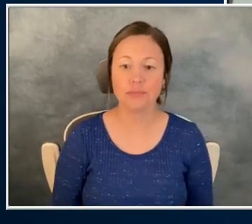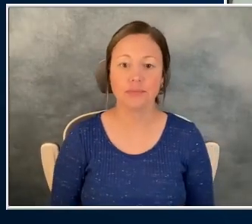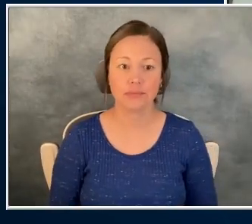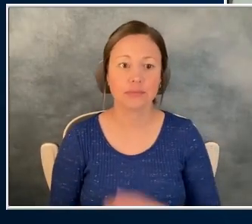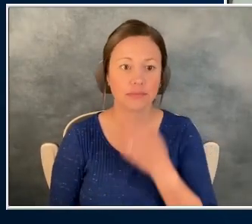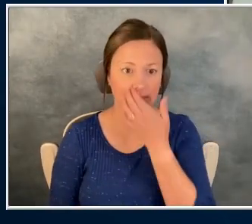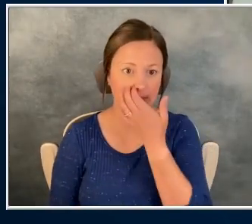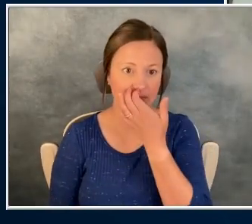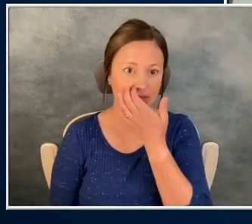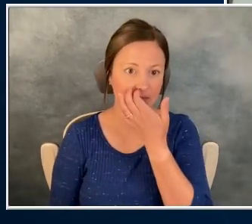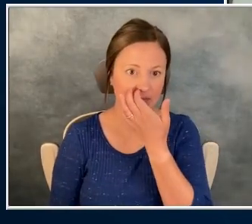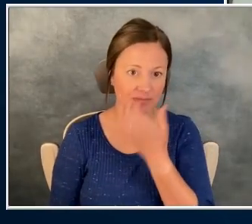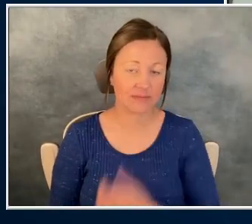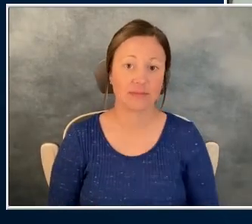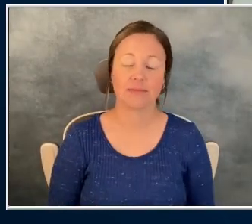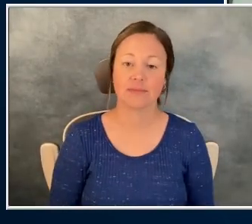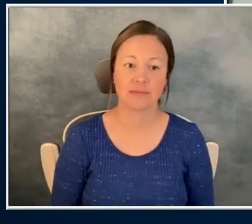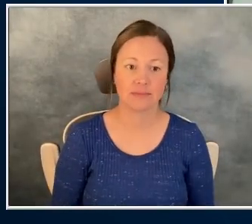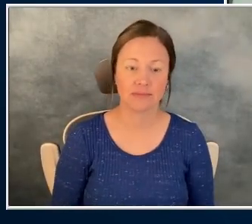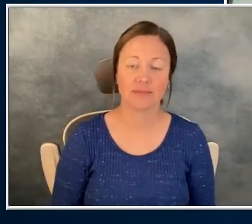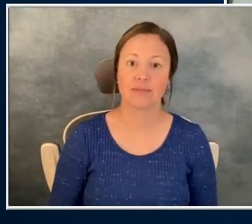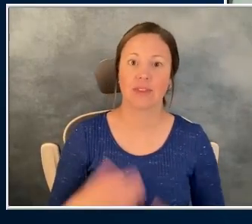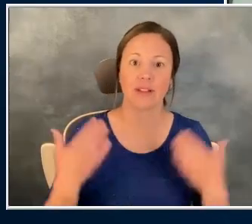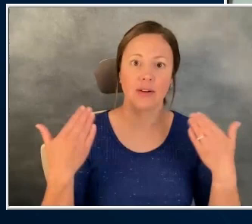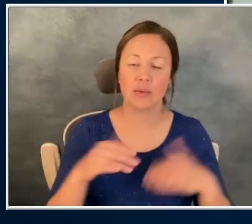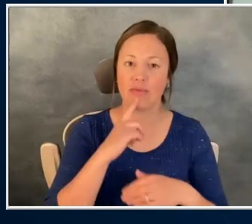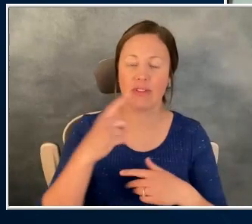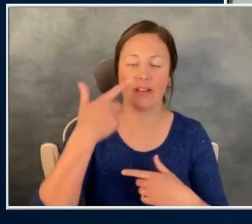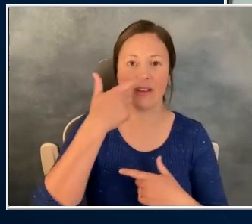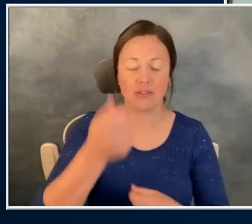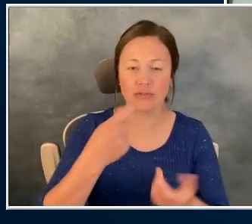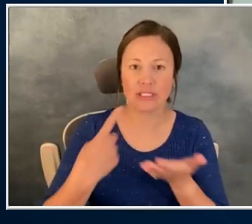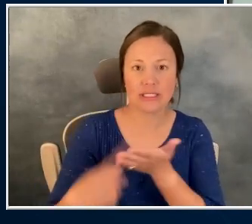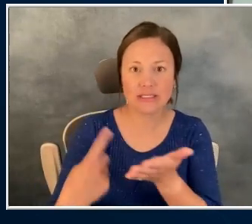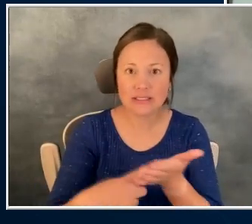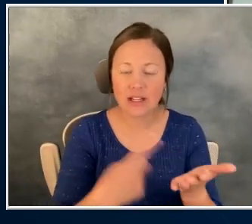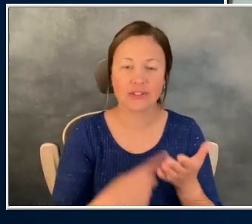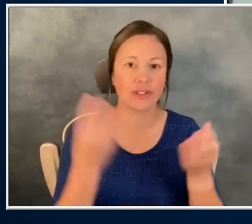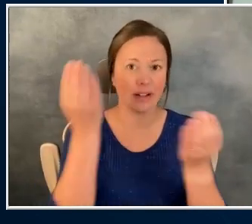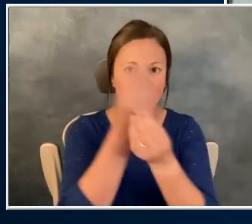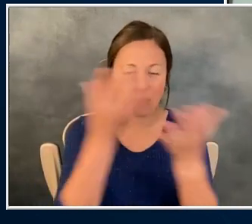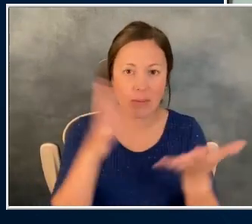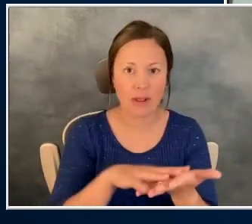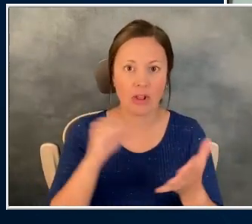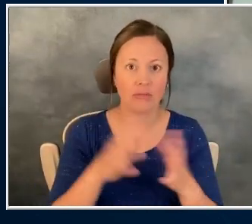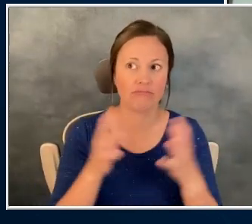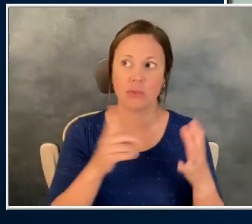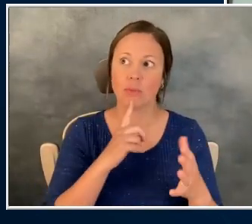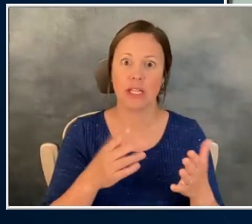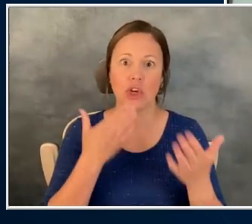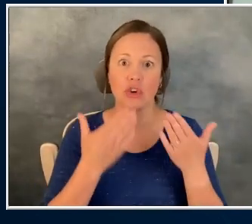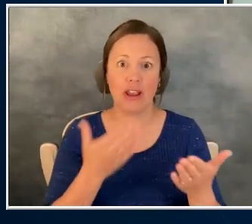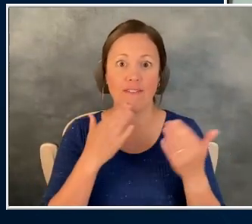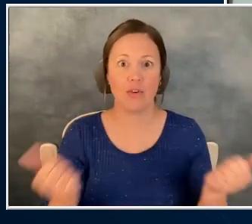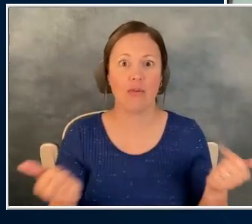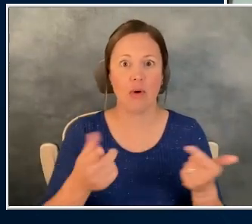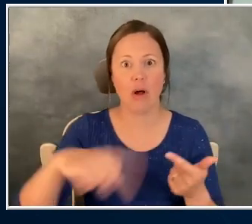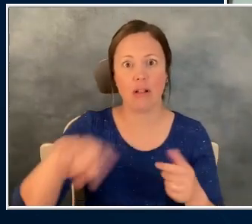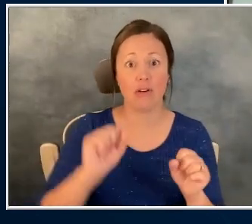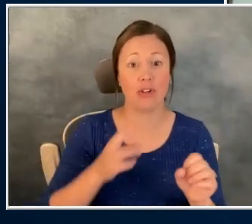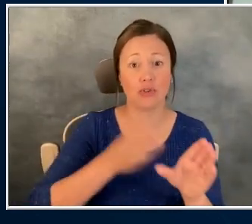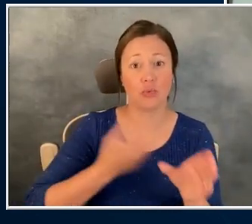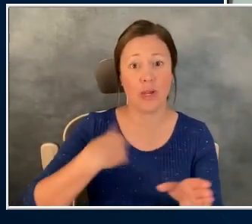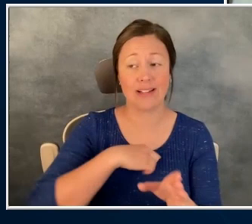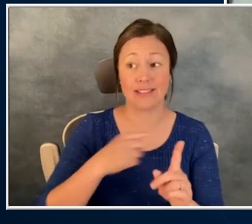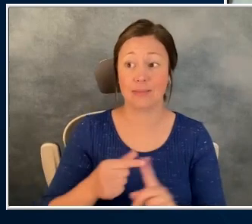This is such an interesting discussion and so informative. I'm very grateful that you all could join us, especially after the